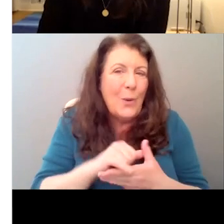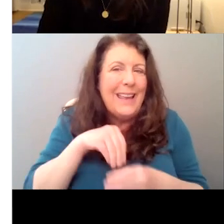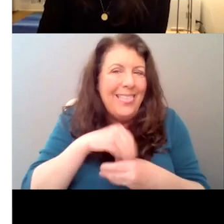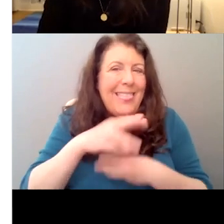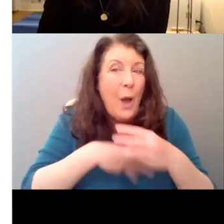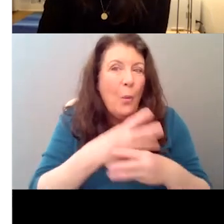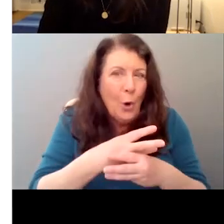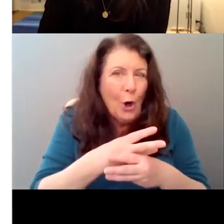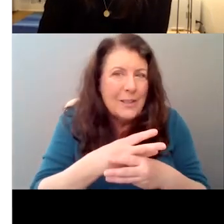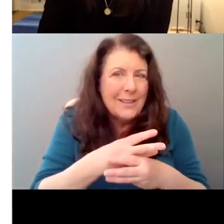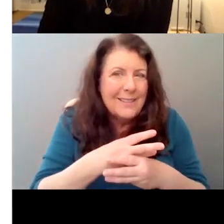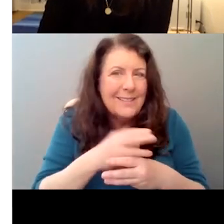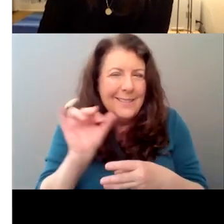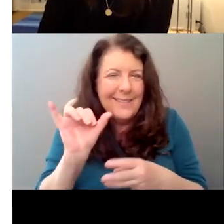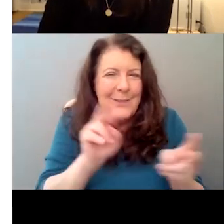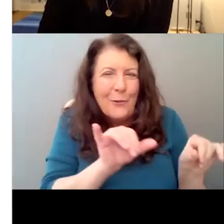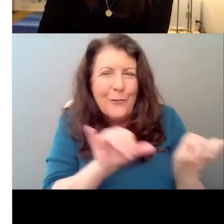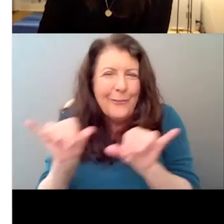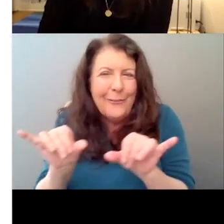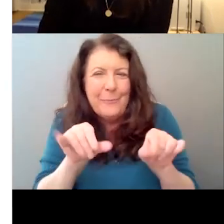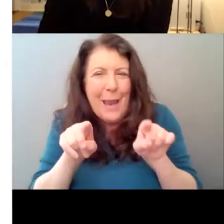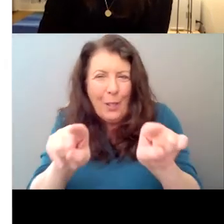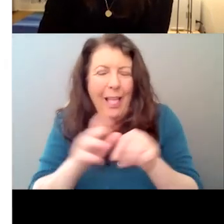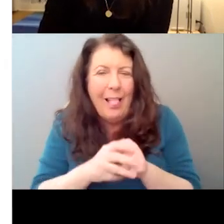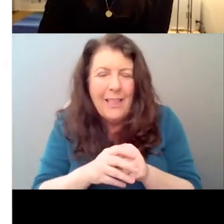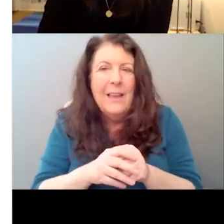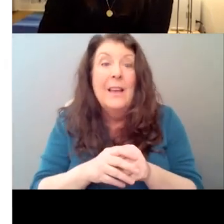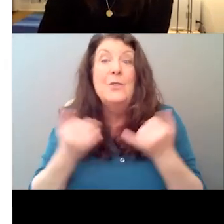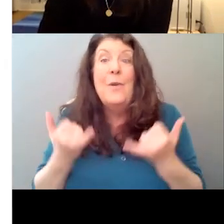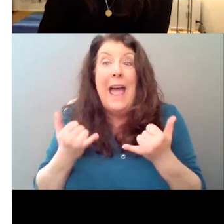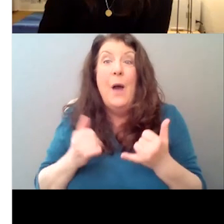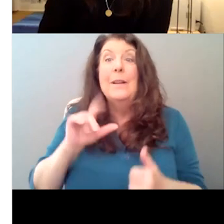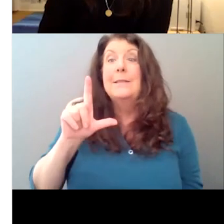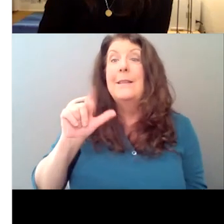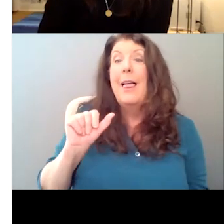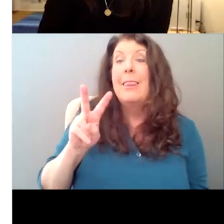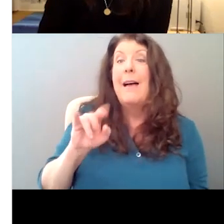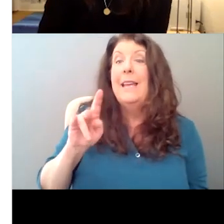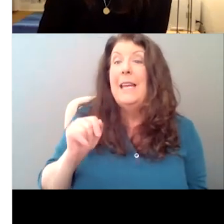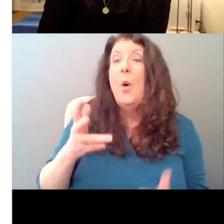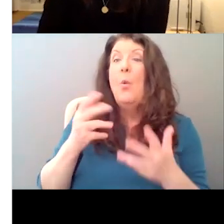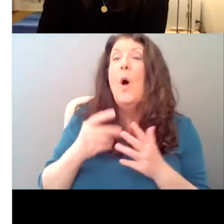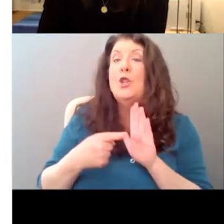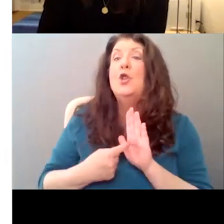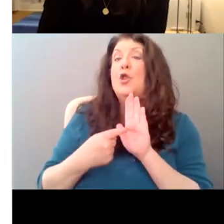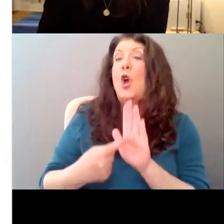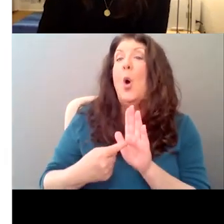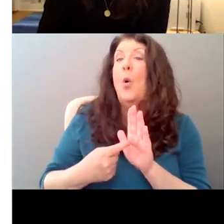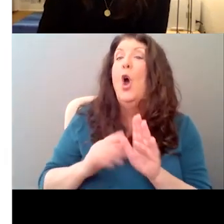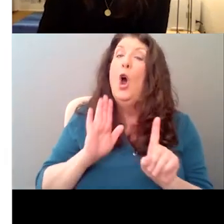and it's Lavinia who's, um, you know, wanting to show off her intellectual abilities to ship. And she's actually sort of